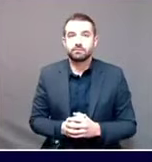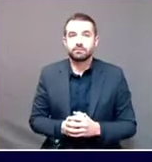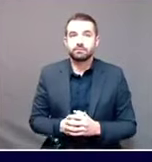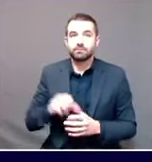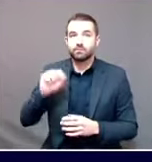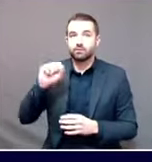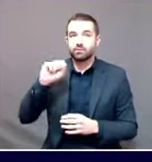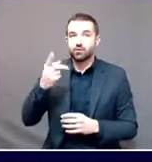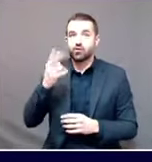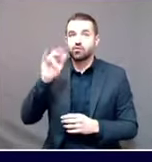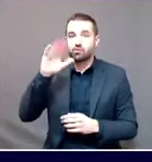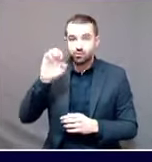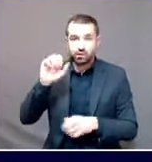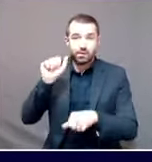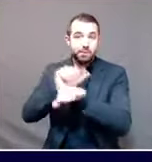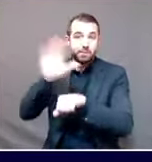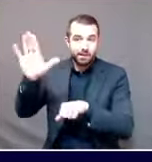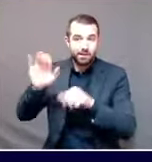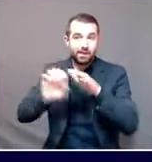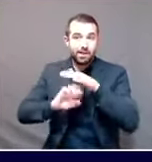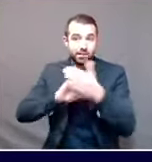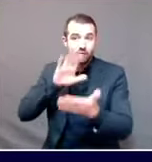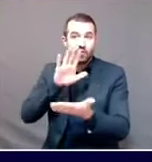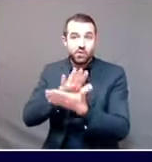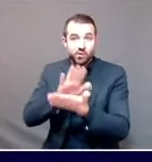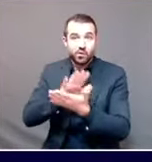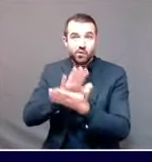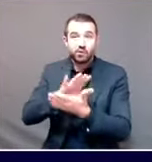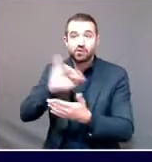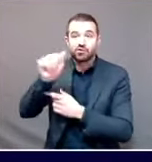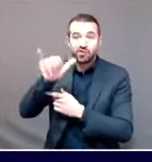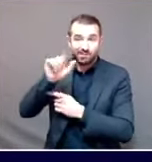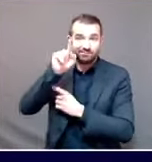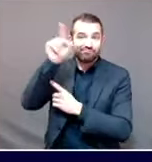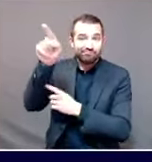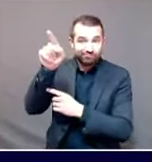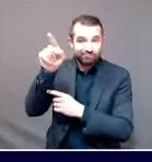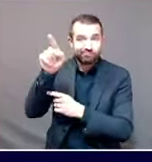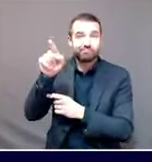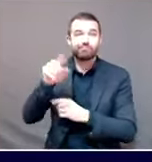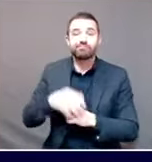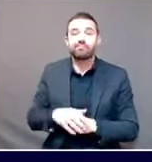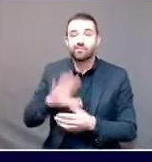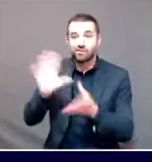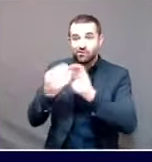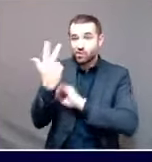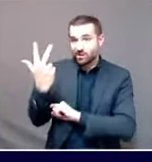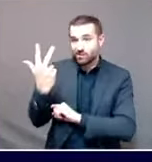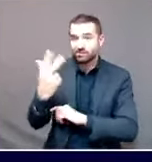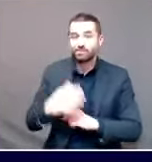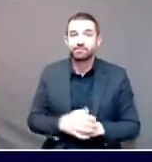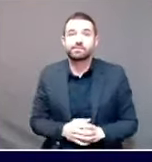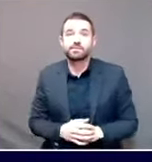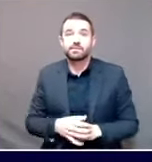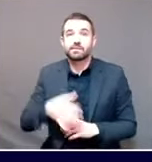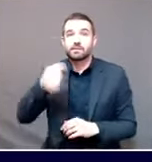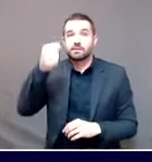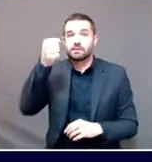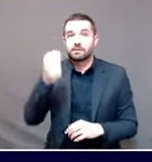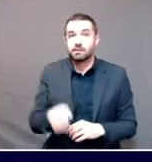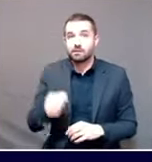where we're also aware of three cases. Those are the outbreak investigations that we have opened just today.